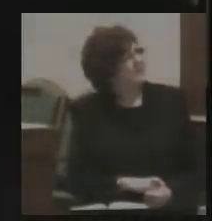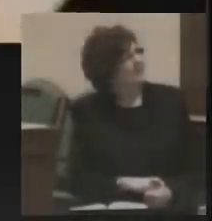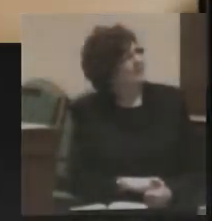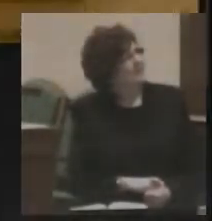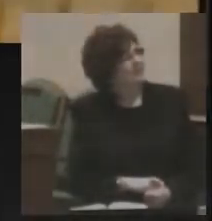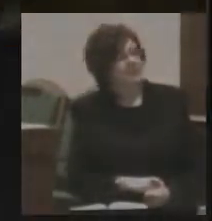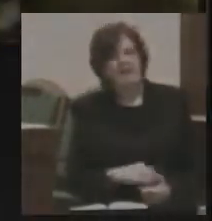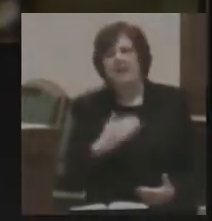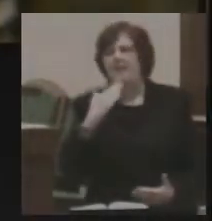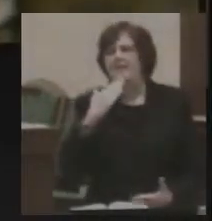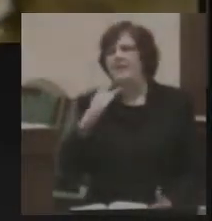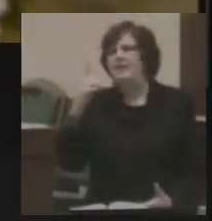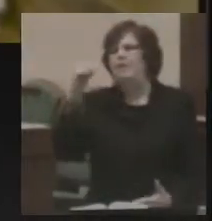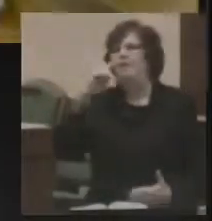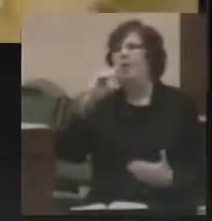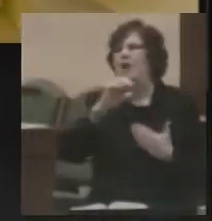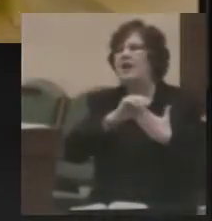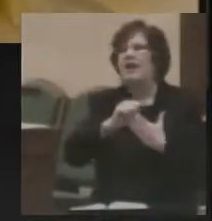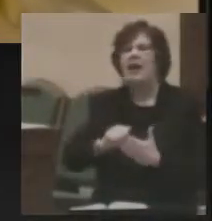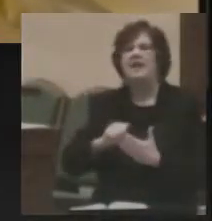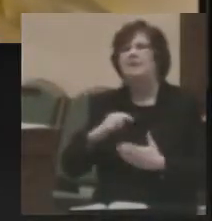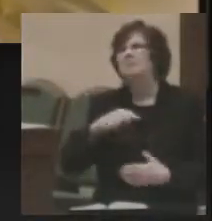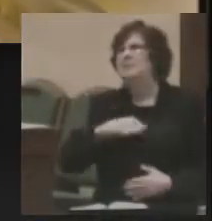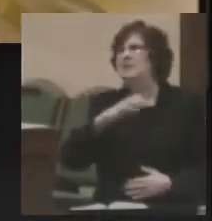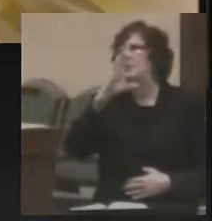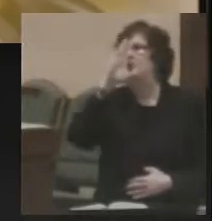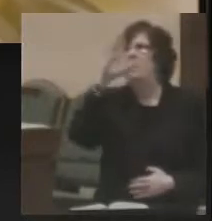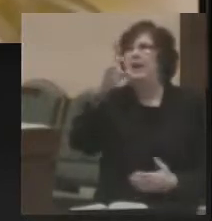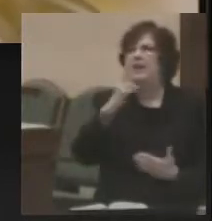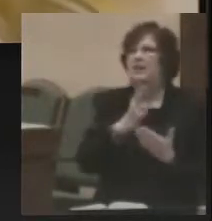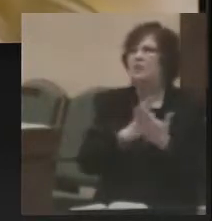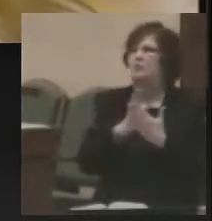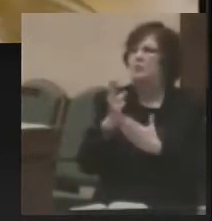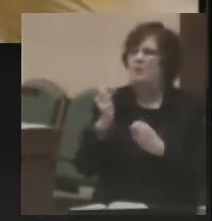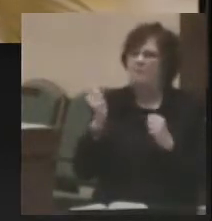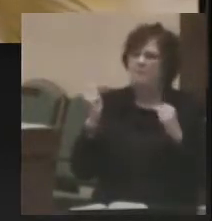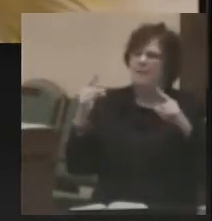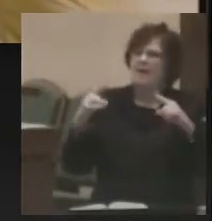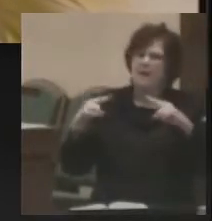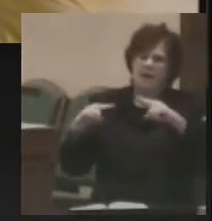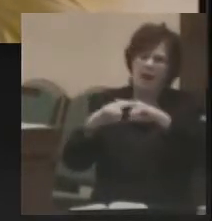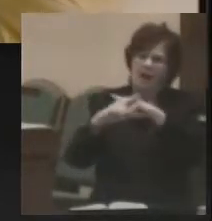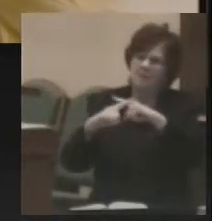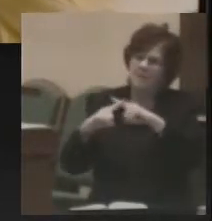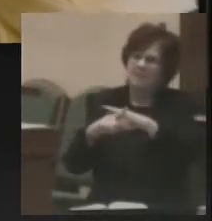Thank you for guiding me straight and true through the many obstacles, in my path.